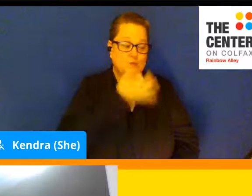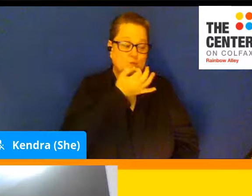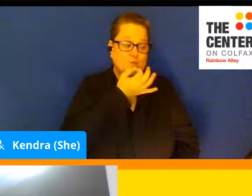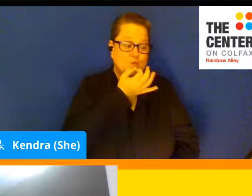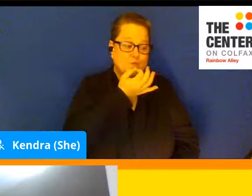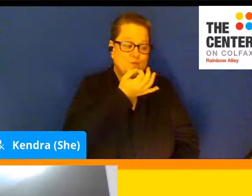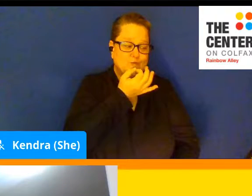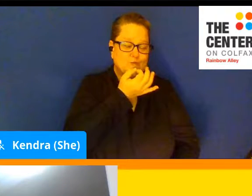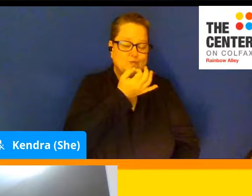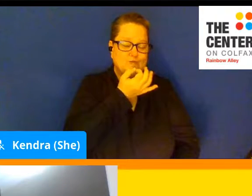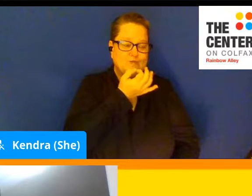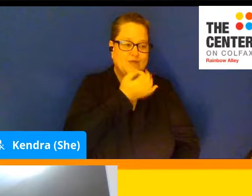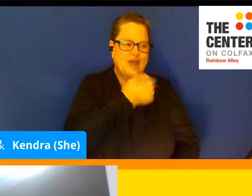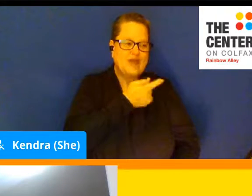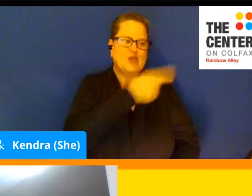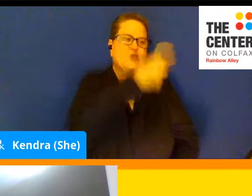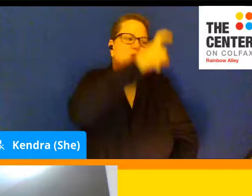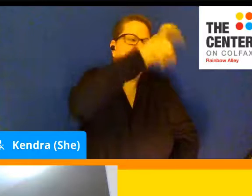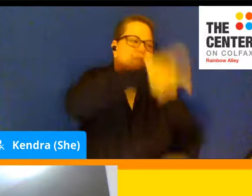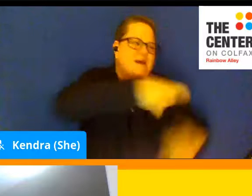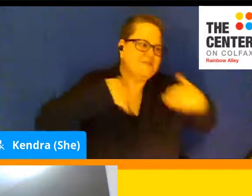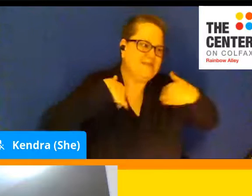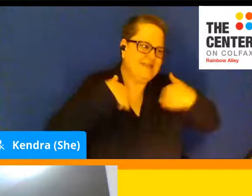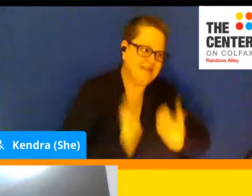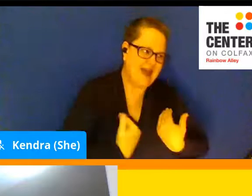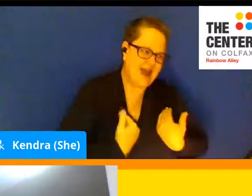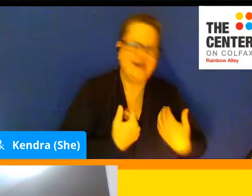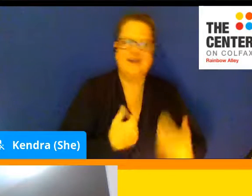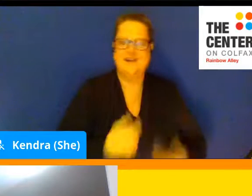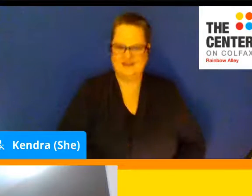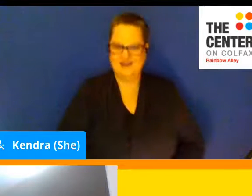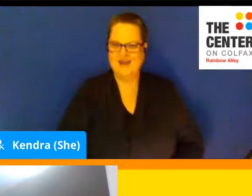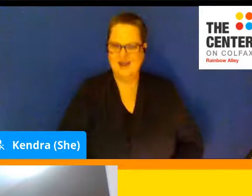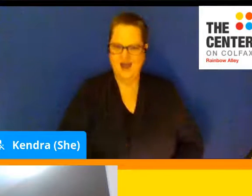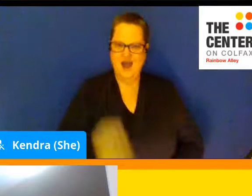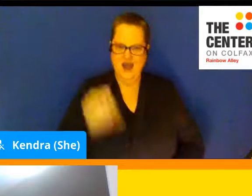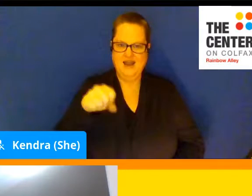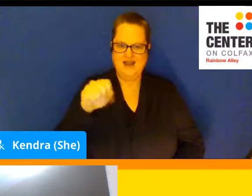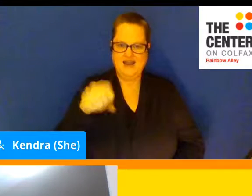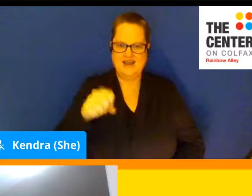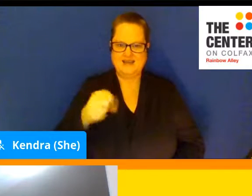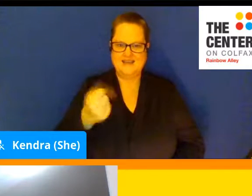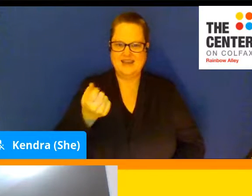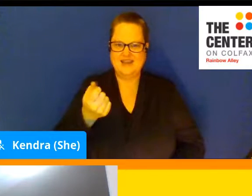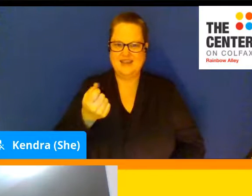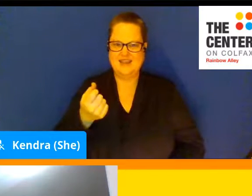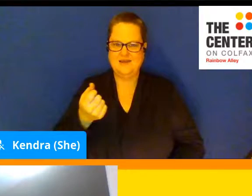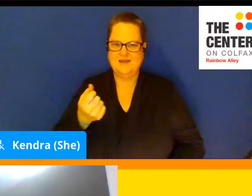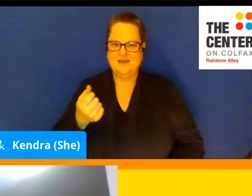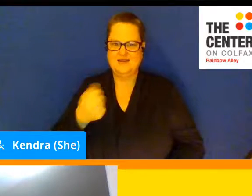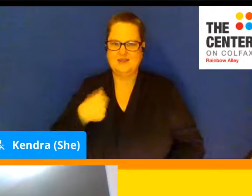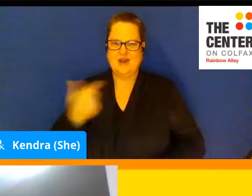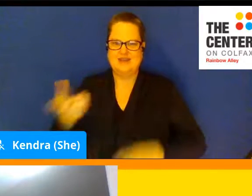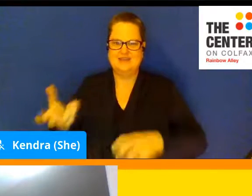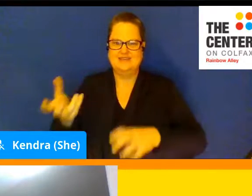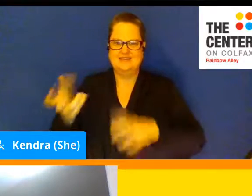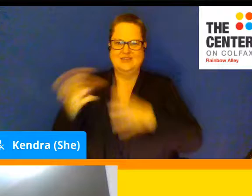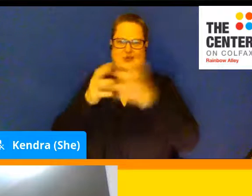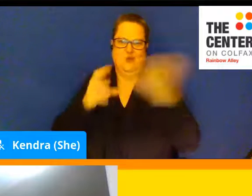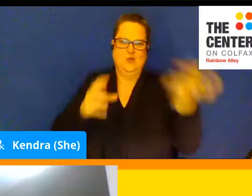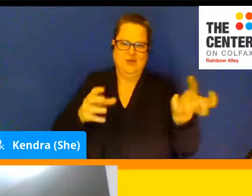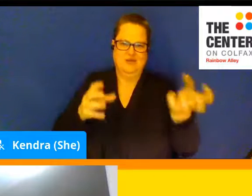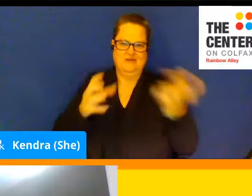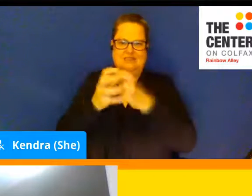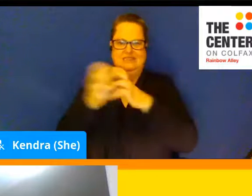I know you must be tired. Yeah. It's a little bit of a trying to switch the left hand to the right hand.